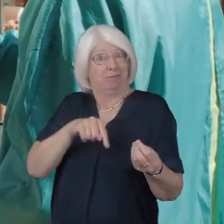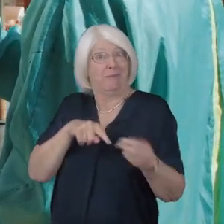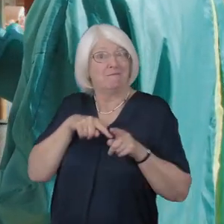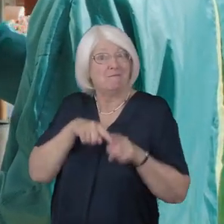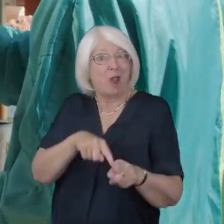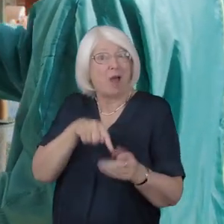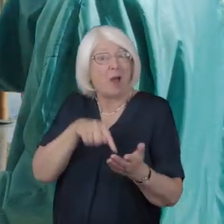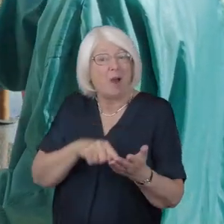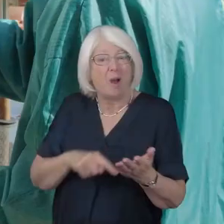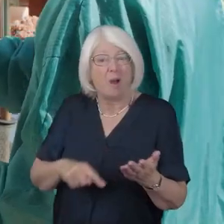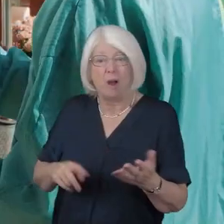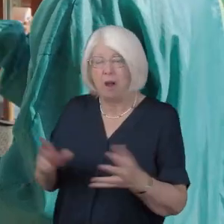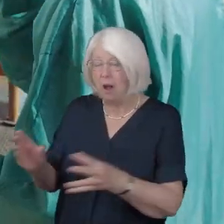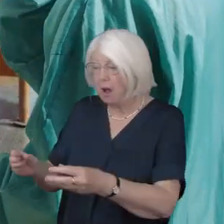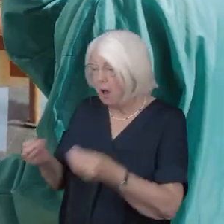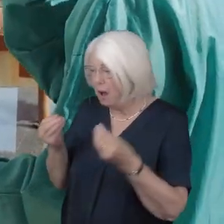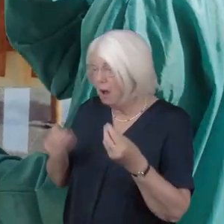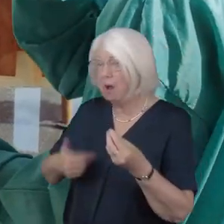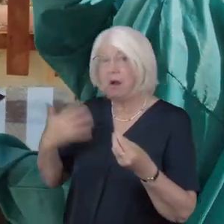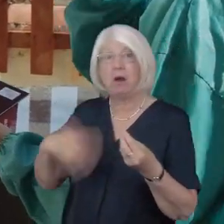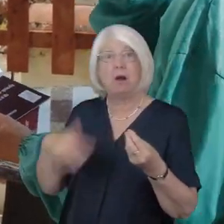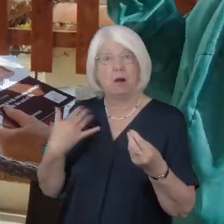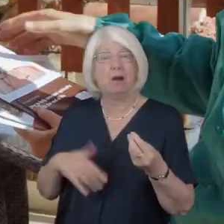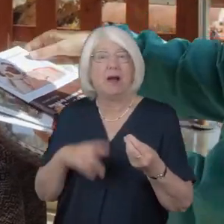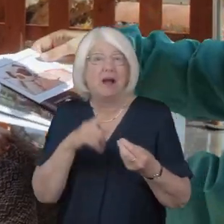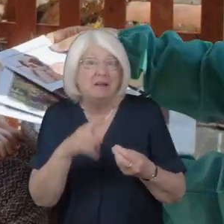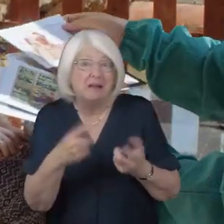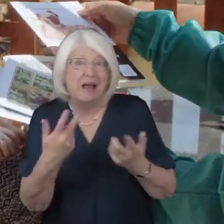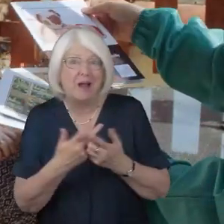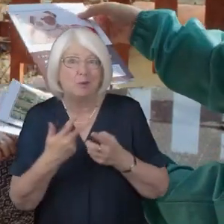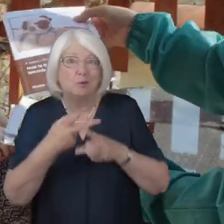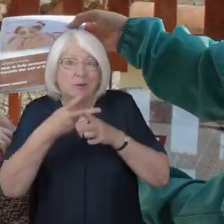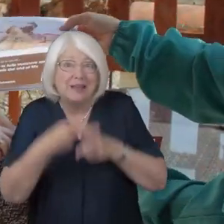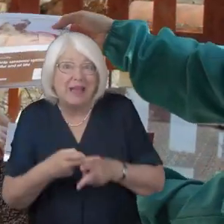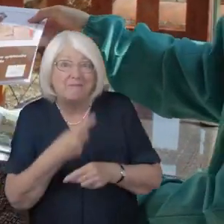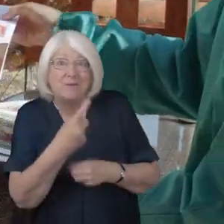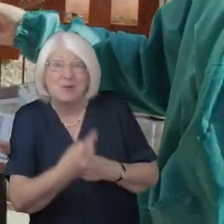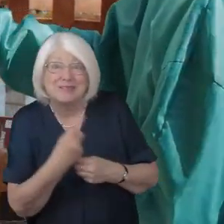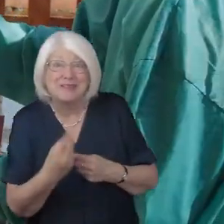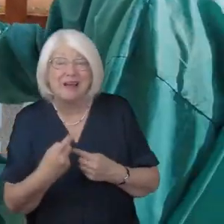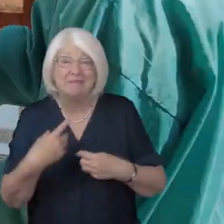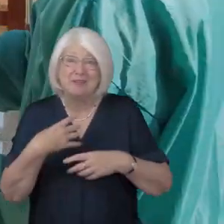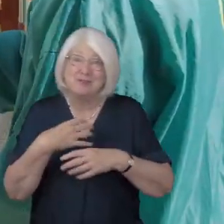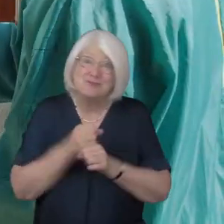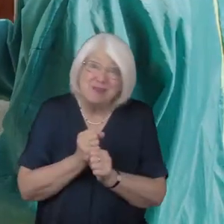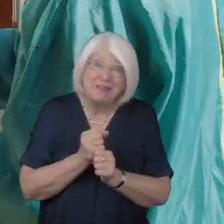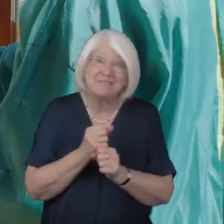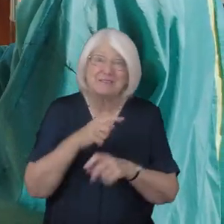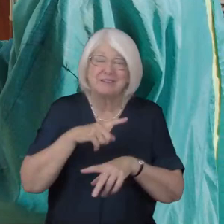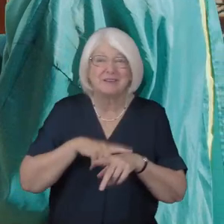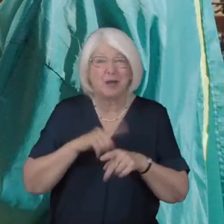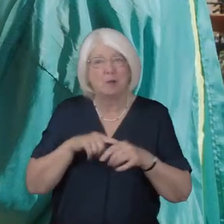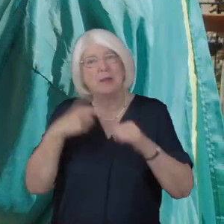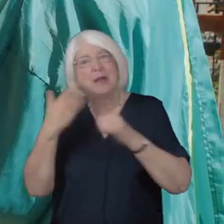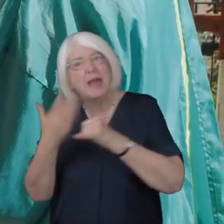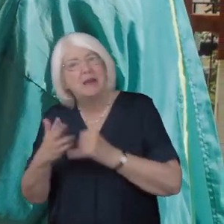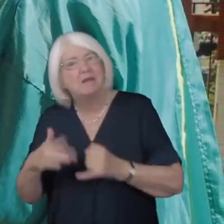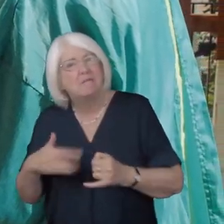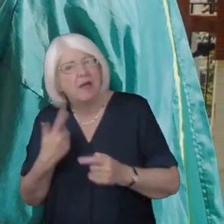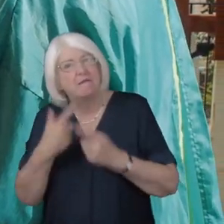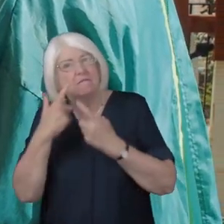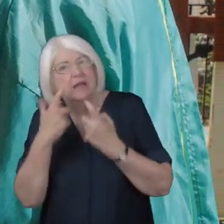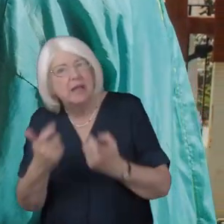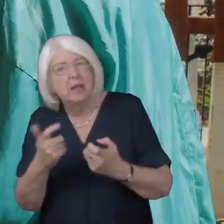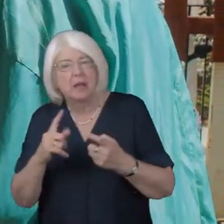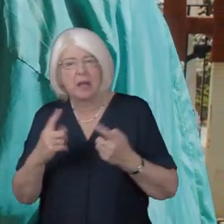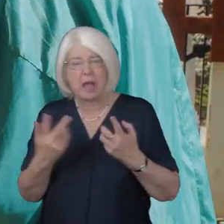are you stressful how to take care of yourself in stressful times end of life care how